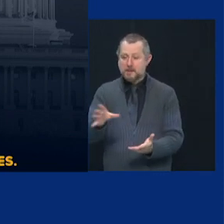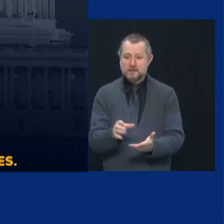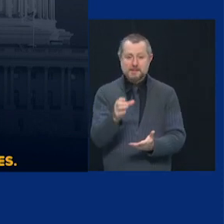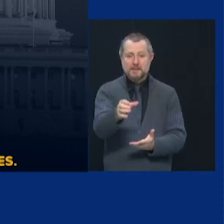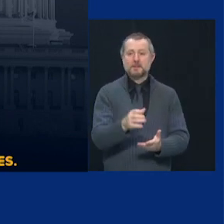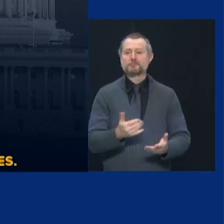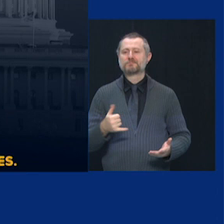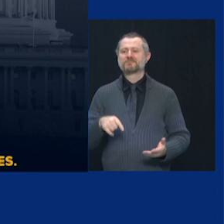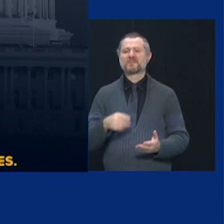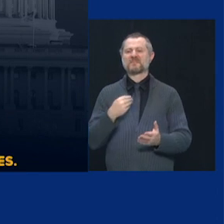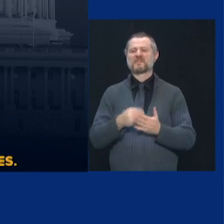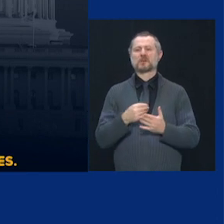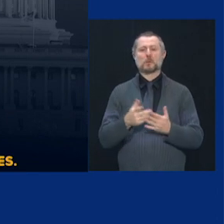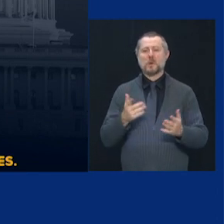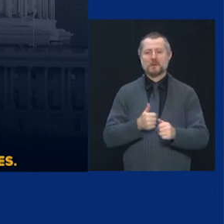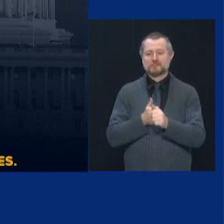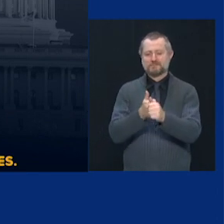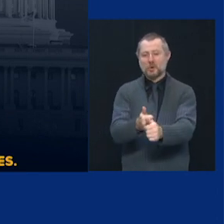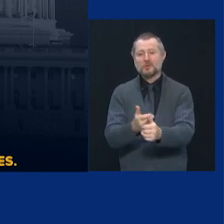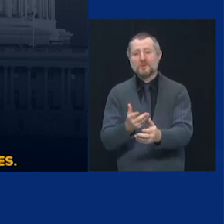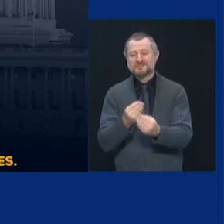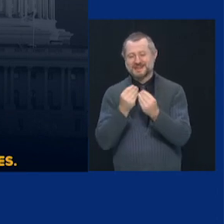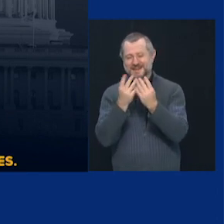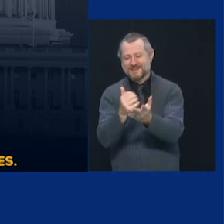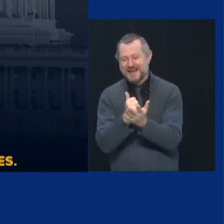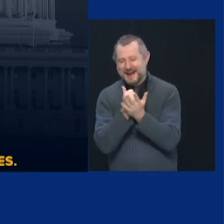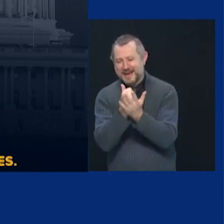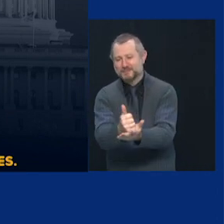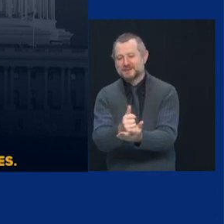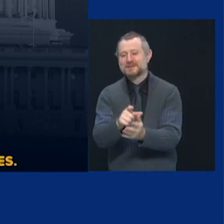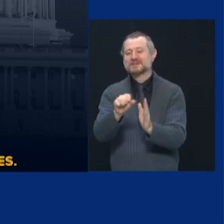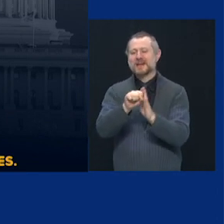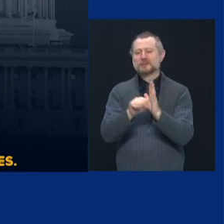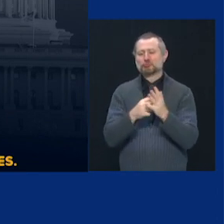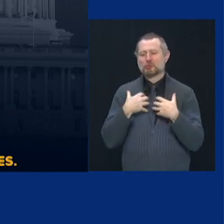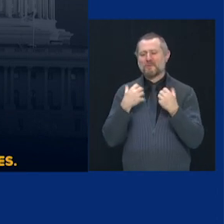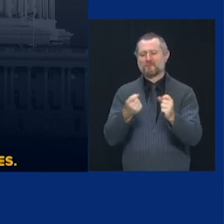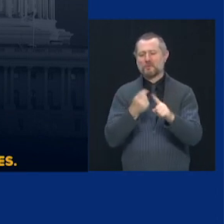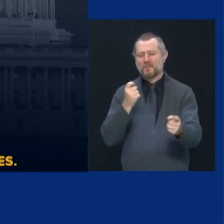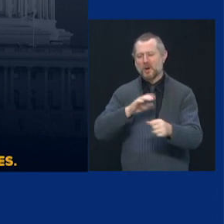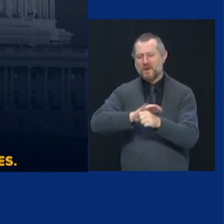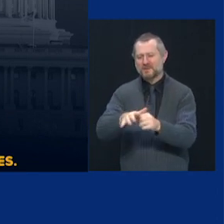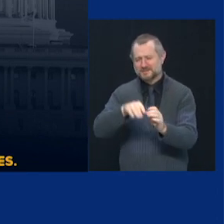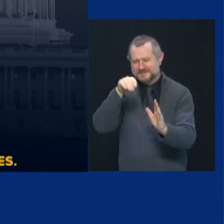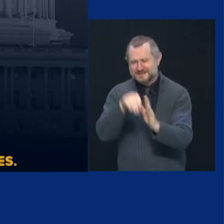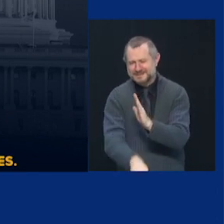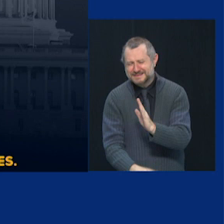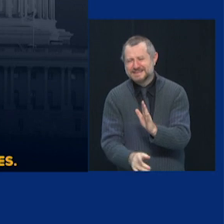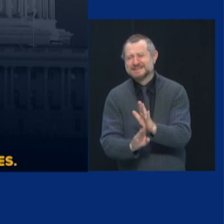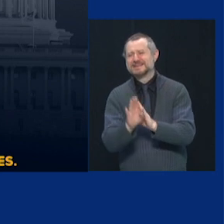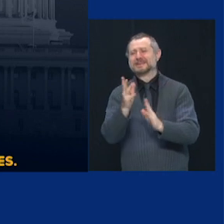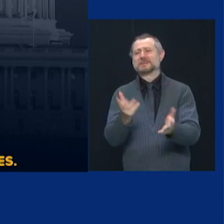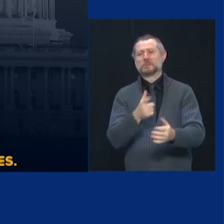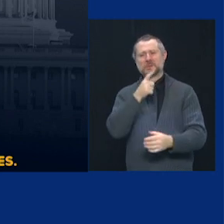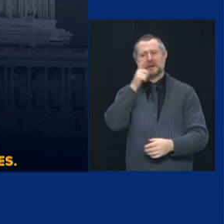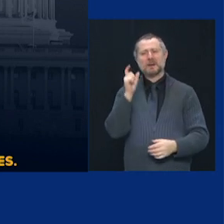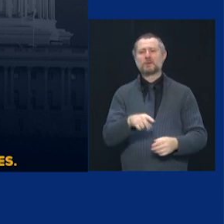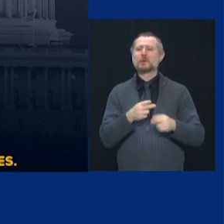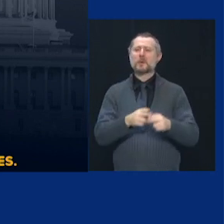states recover from COVID, help cities recover from COVID. It wasn't supposed to be political pork barrel.